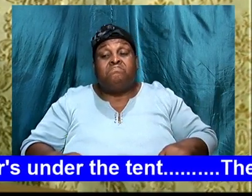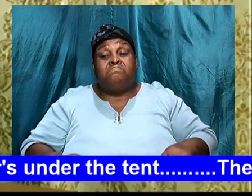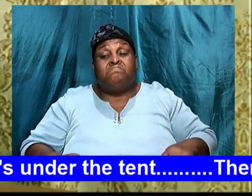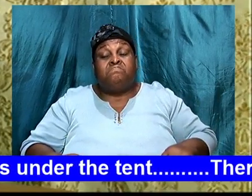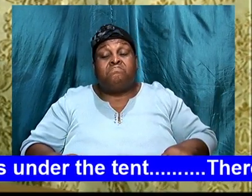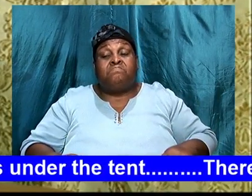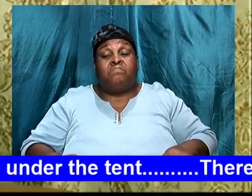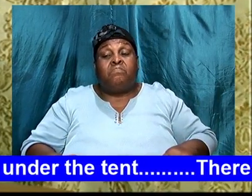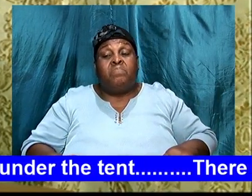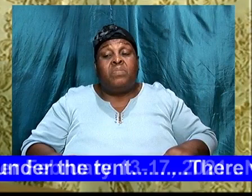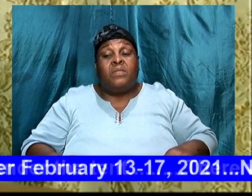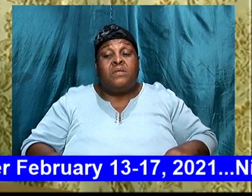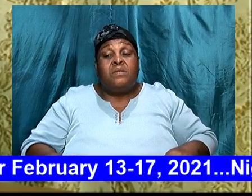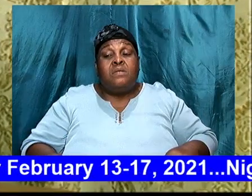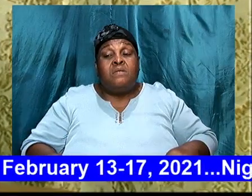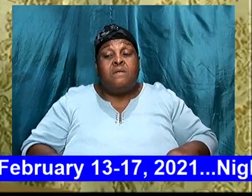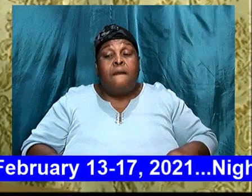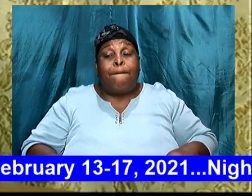they,